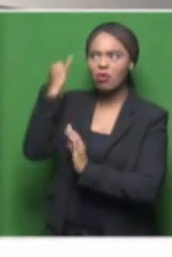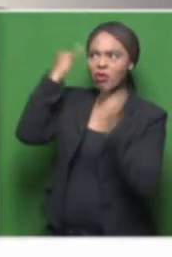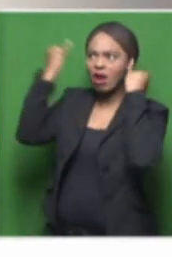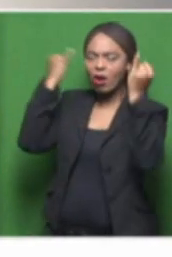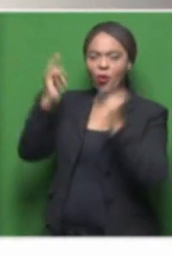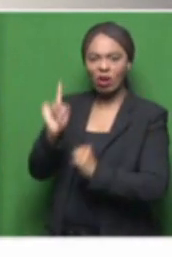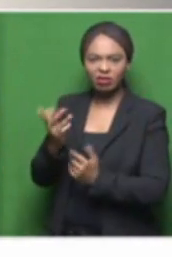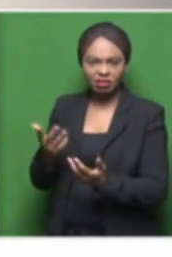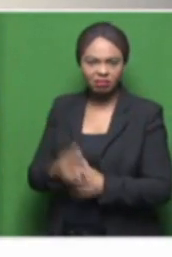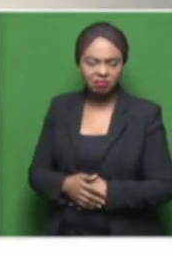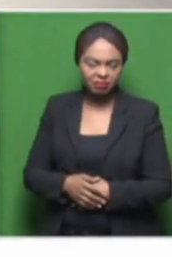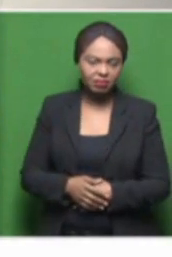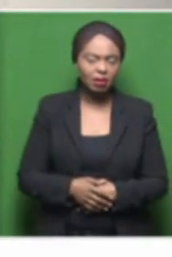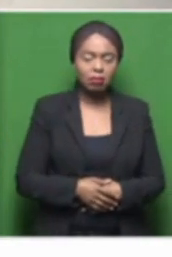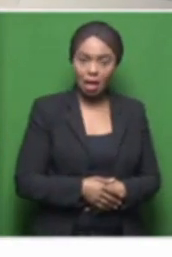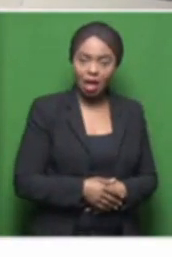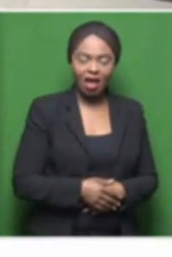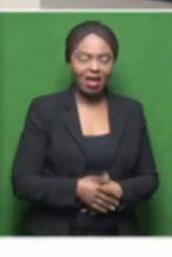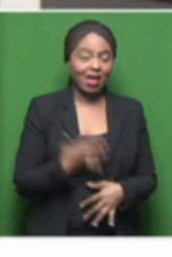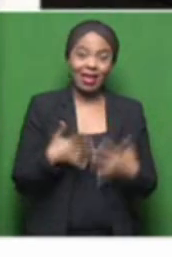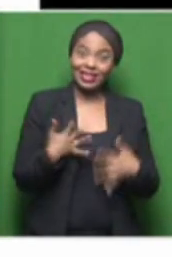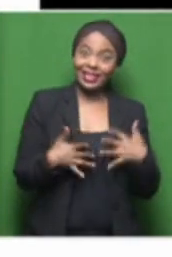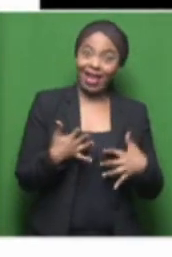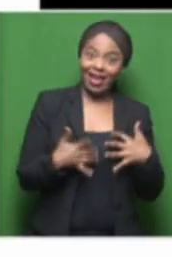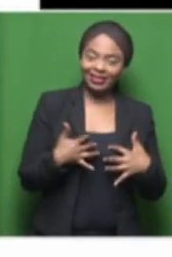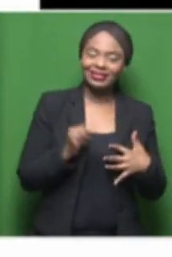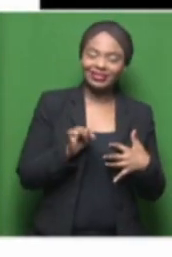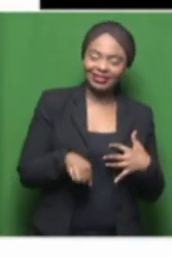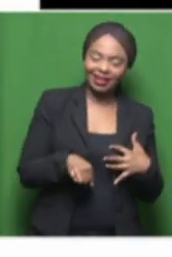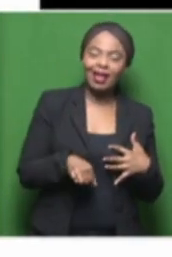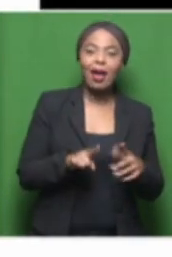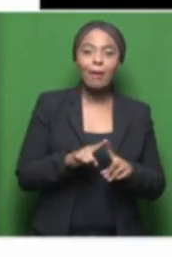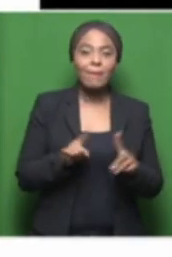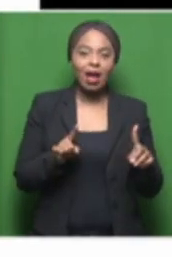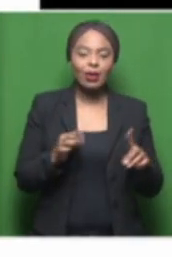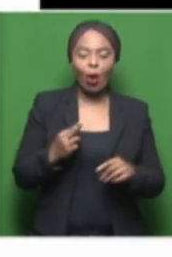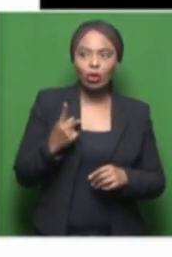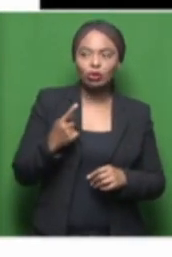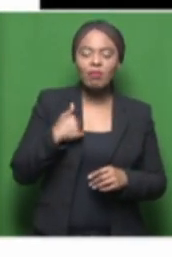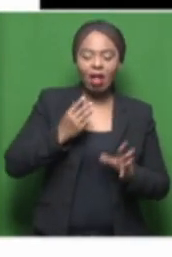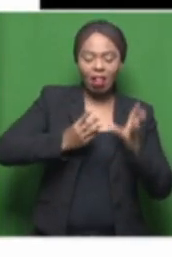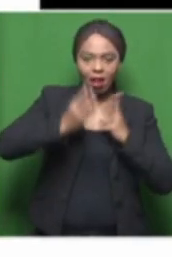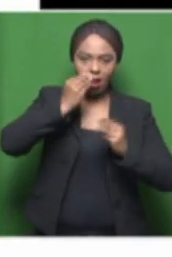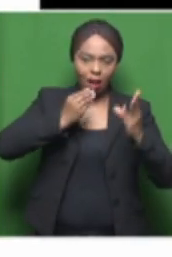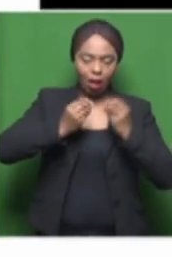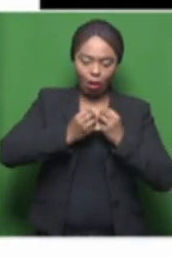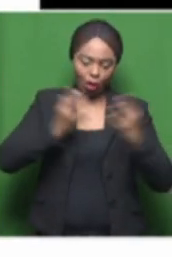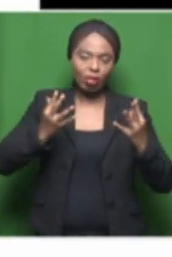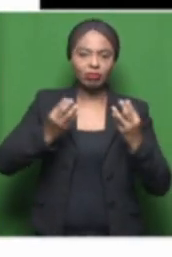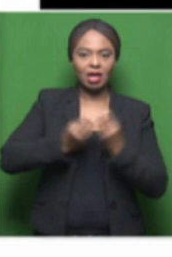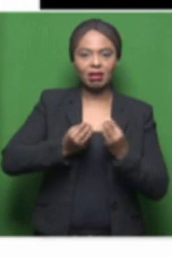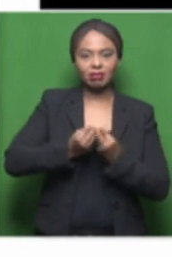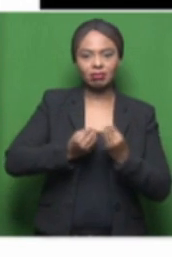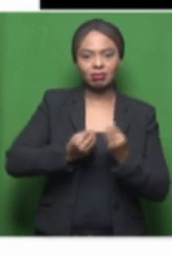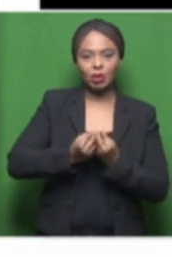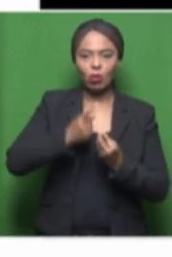Um, it was exciting, um, but, uh, it was also a learning curve for me, uh, to create